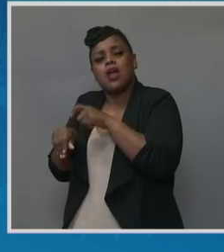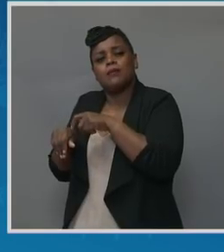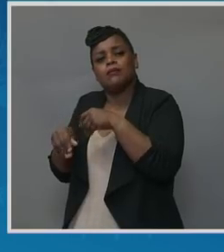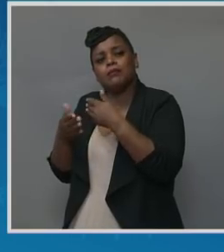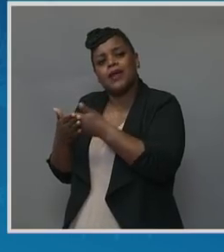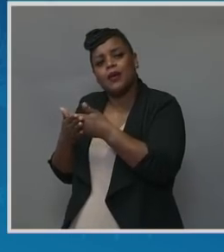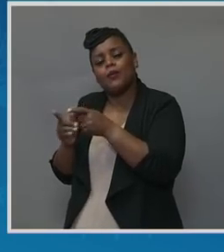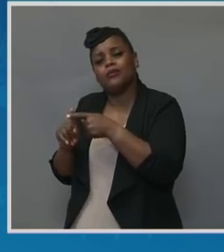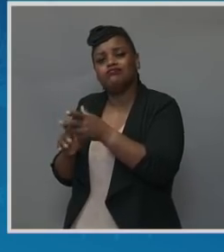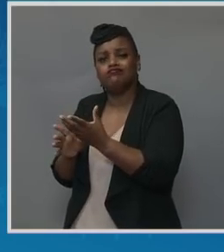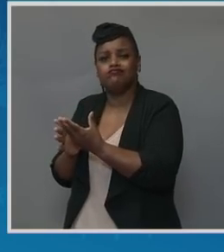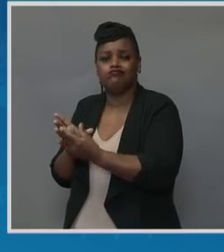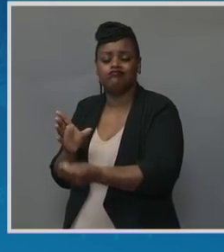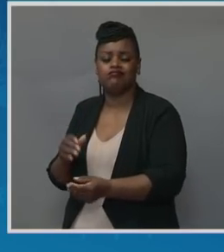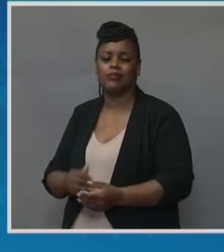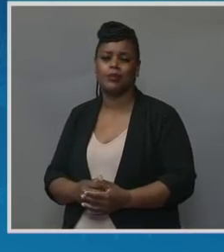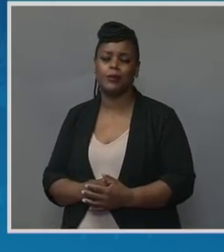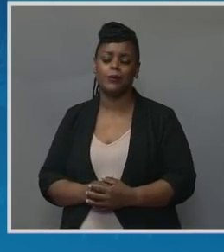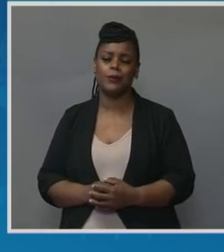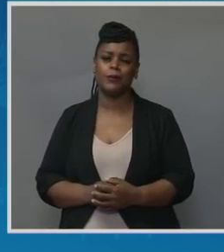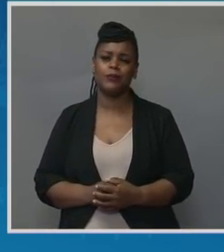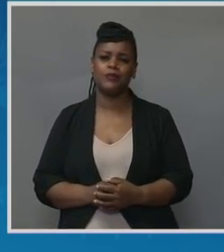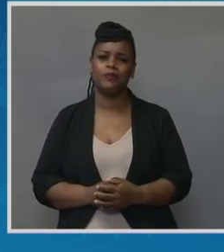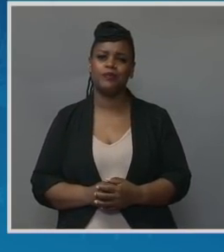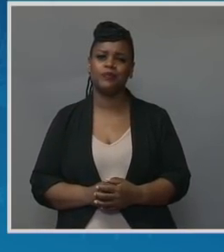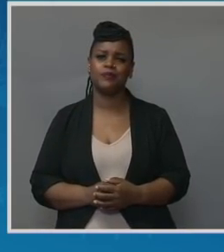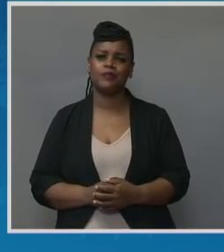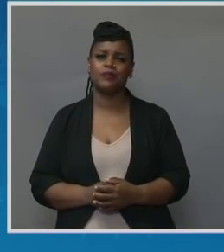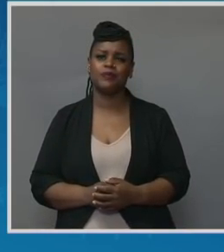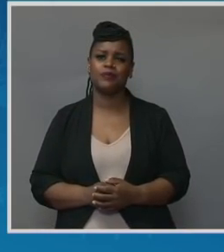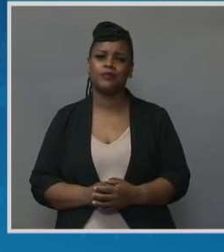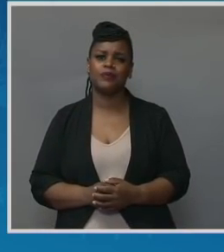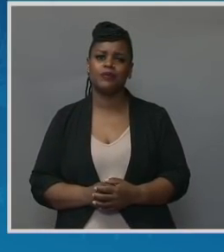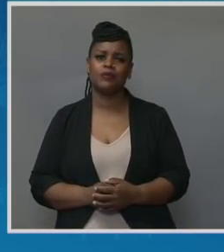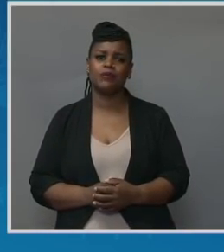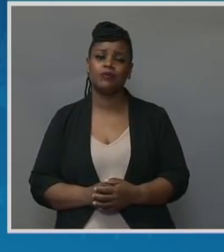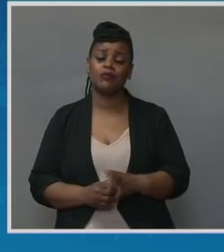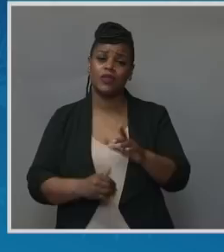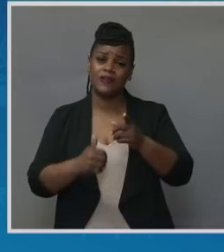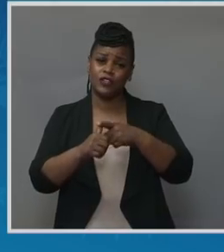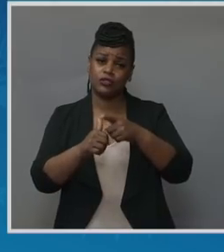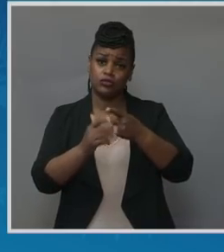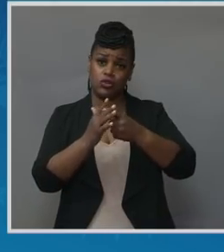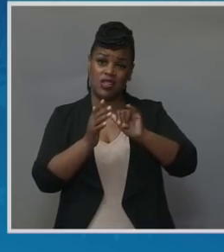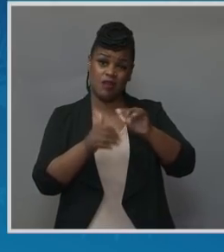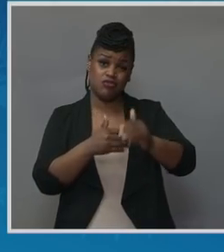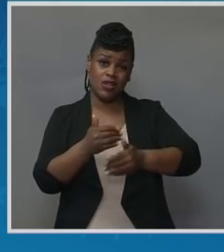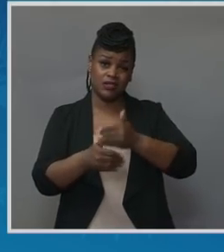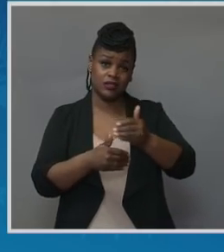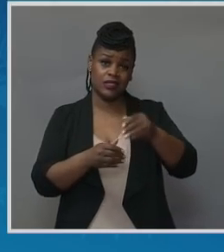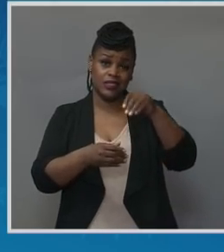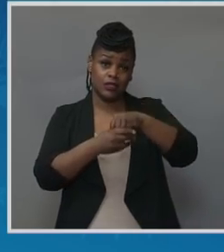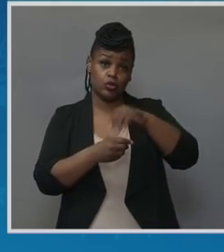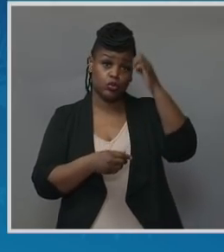nine. They were originally made in Europe and now the United States is starting to manufacture them. In 2019,